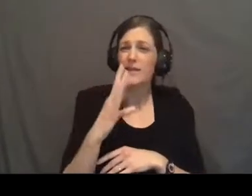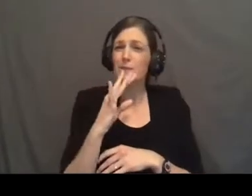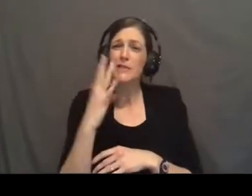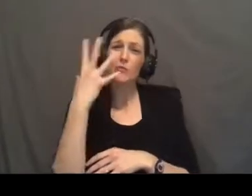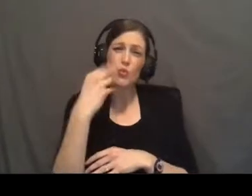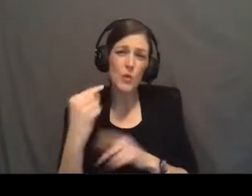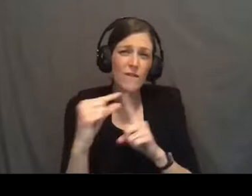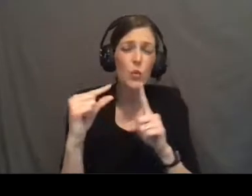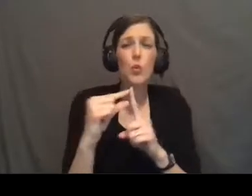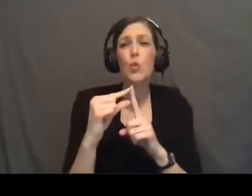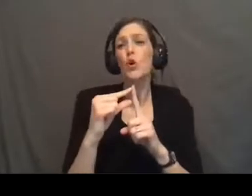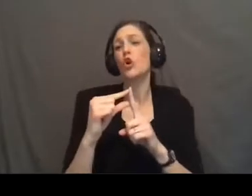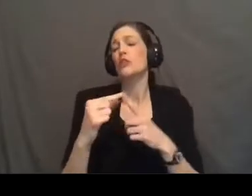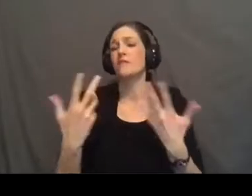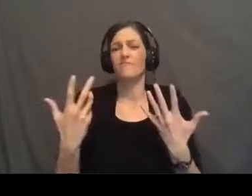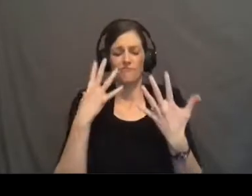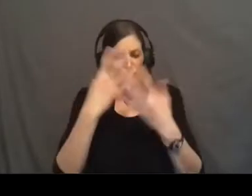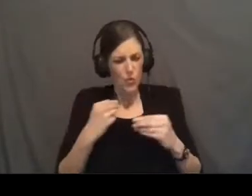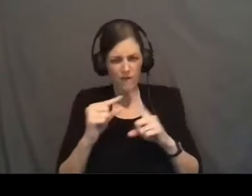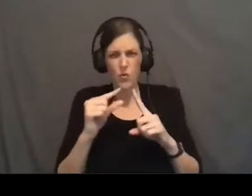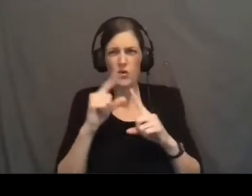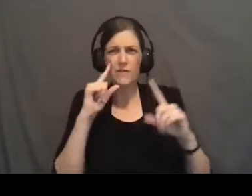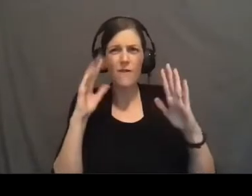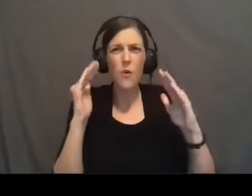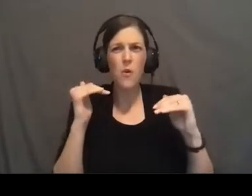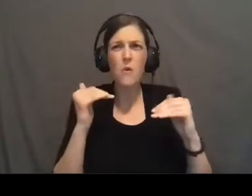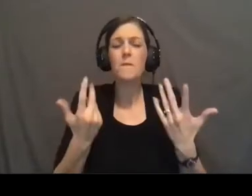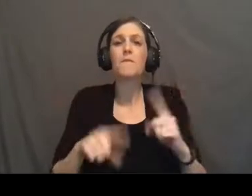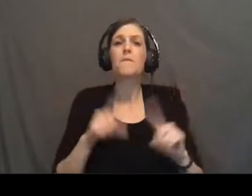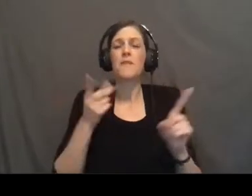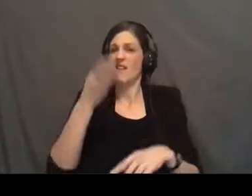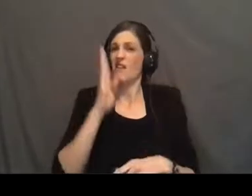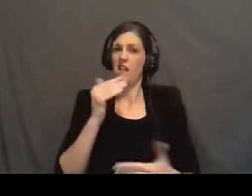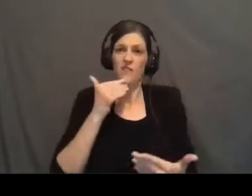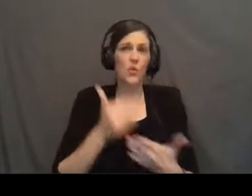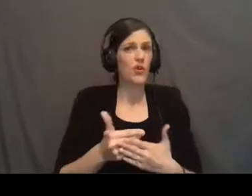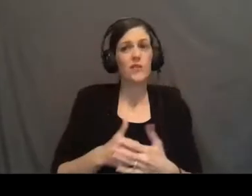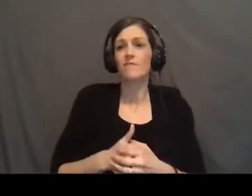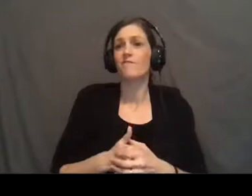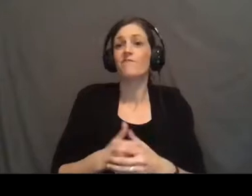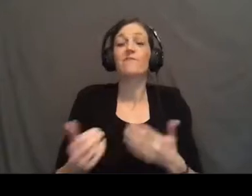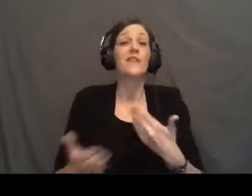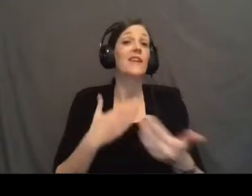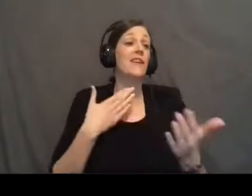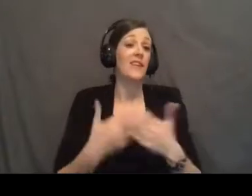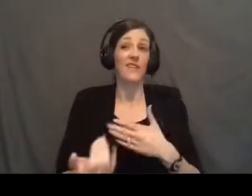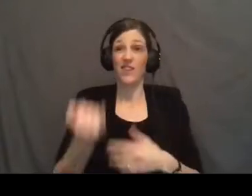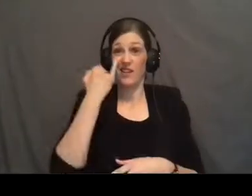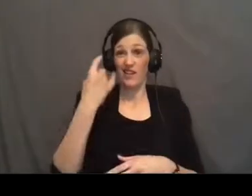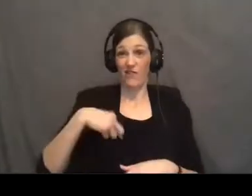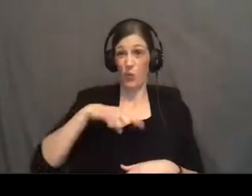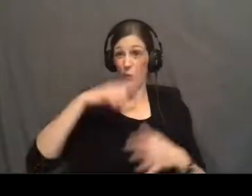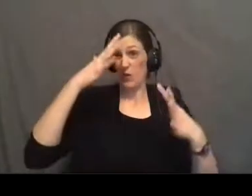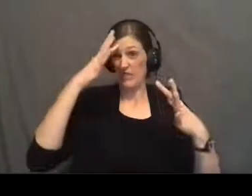words, it's a back kick, speaking these beautiful words of hope. But God is so good that even when we decide